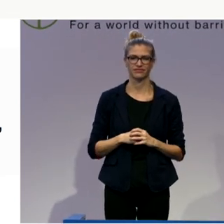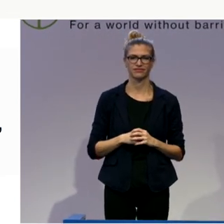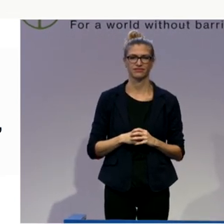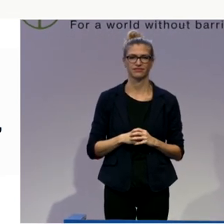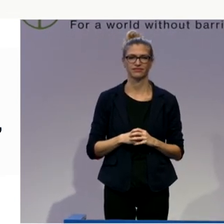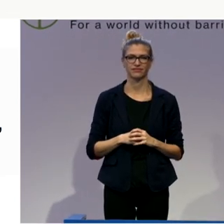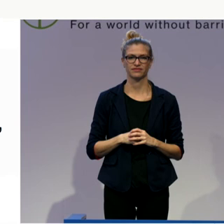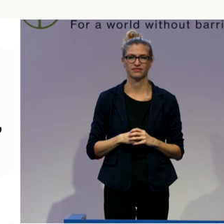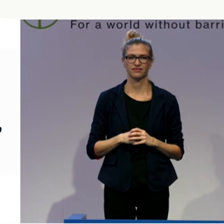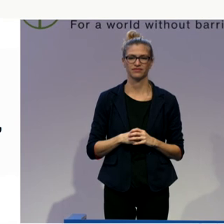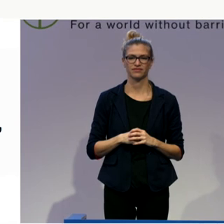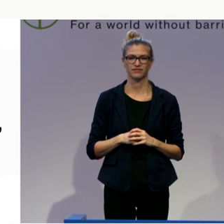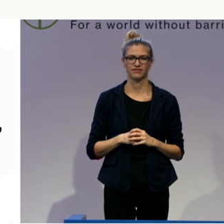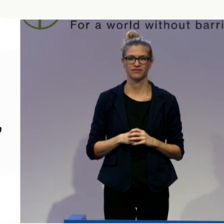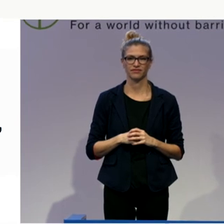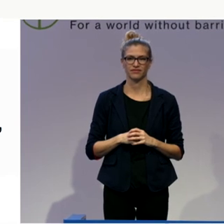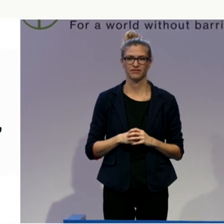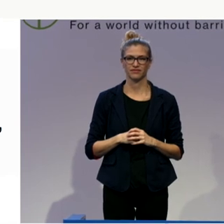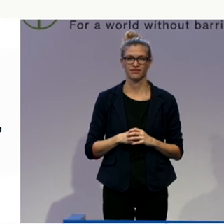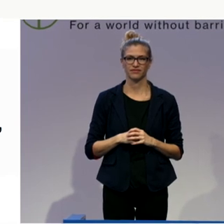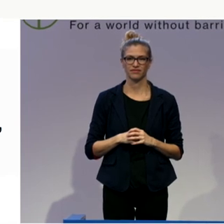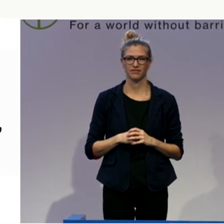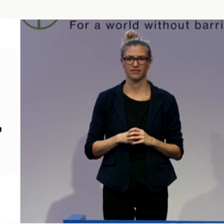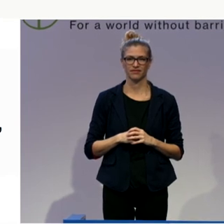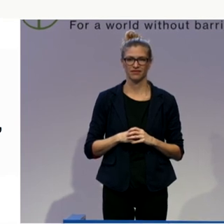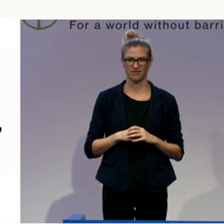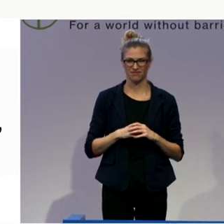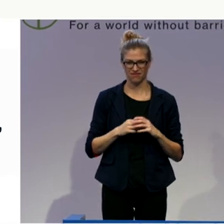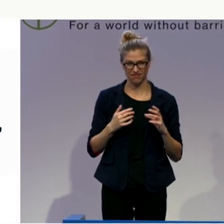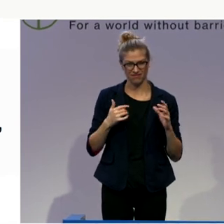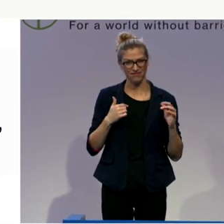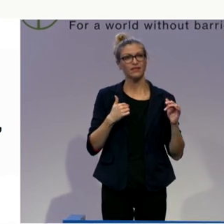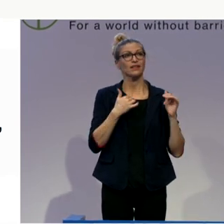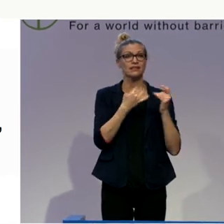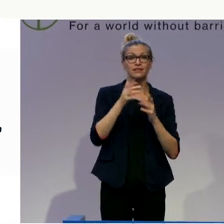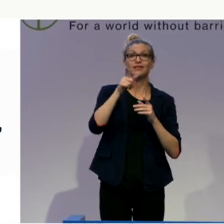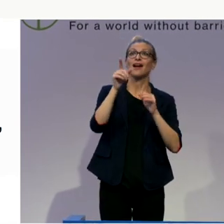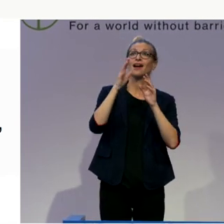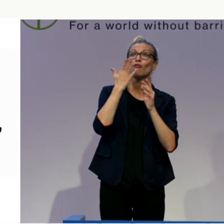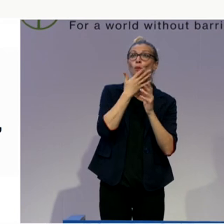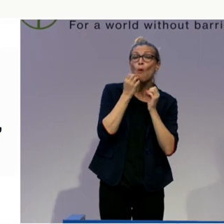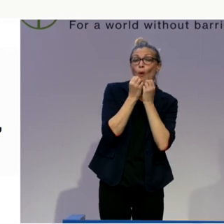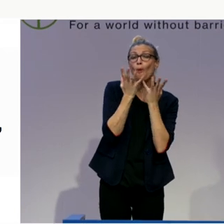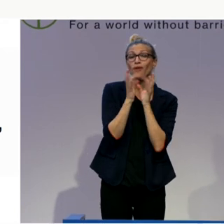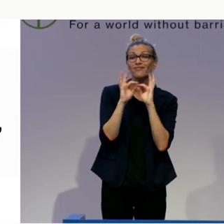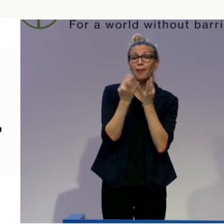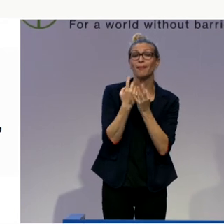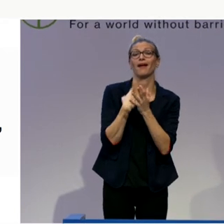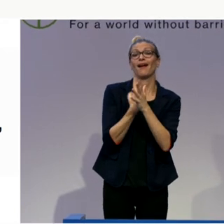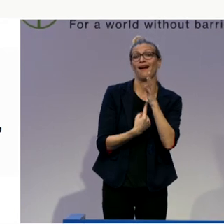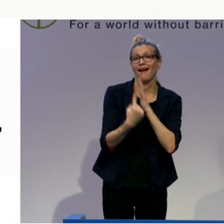They can raise up in loving family. But sometimes they carry these labels forever.